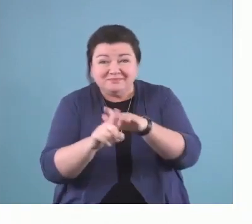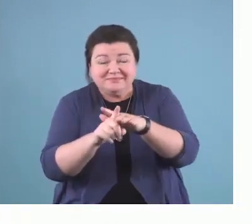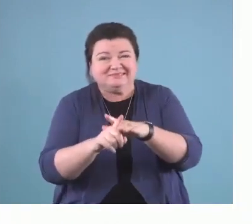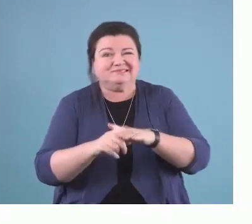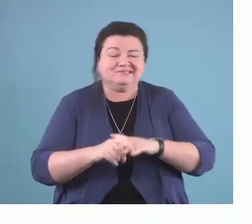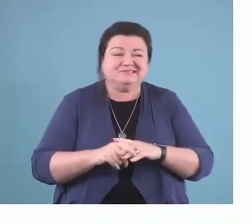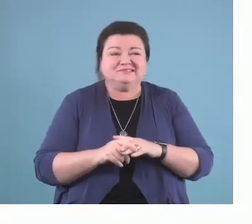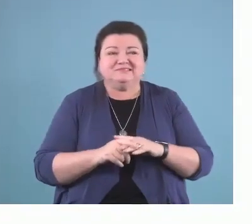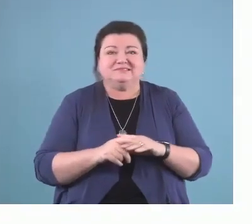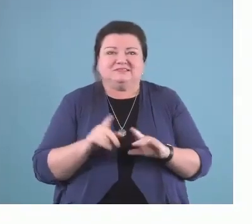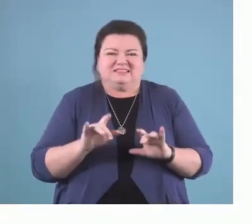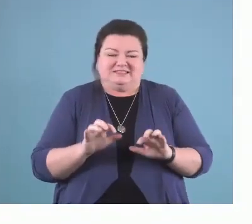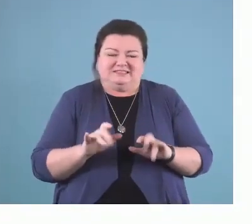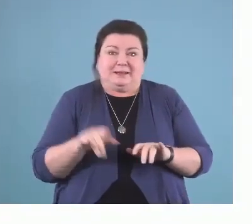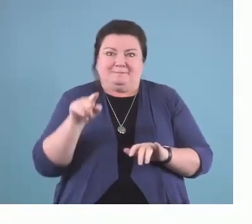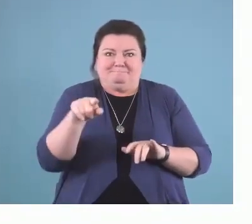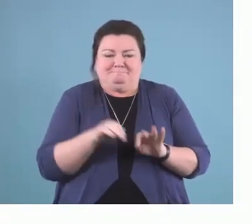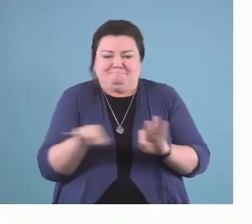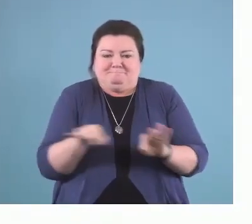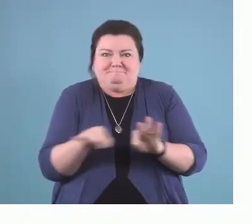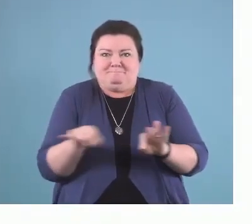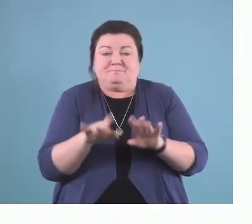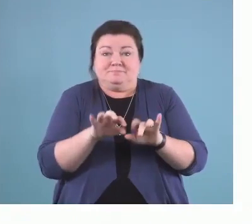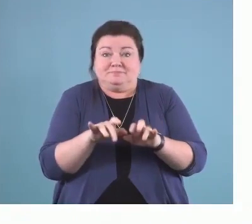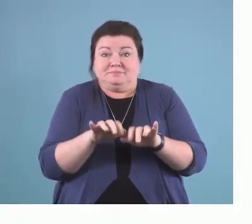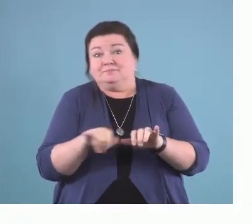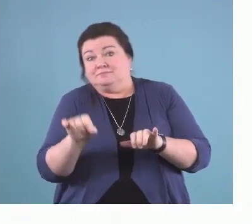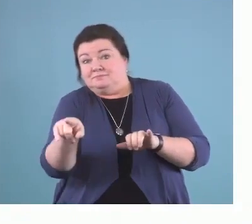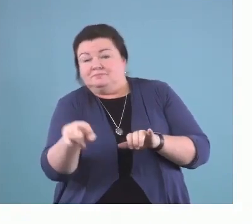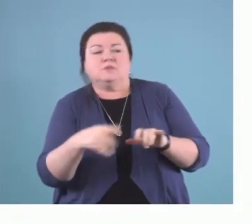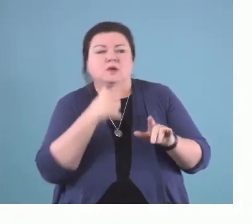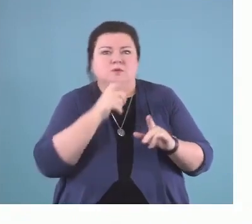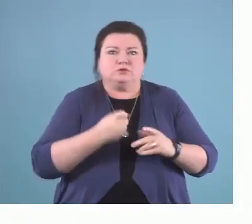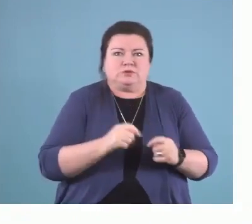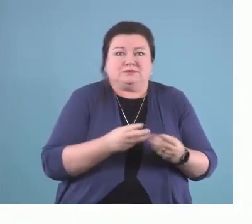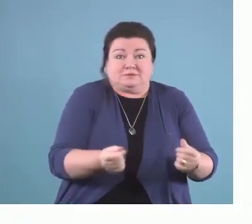guess we'll just type them into the message line there and we'll try and deal with them as we come up.